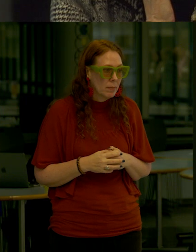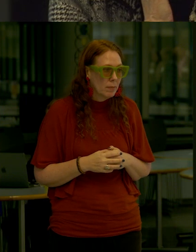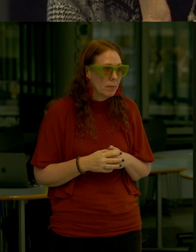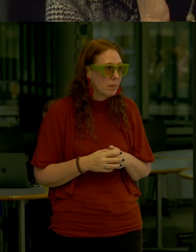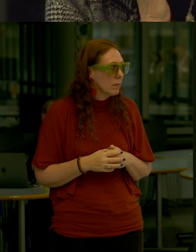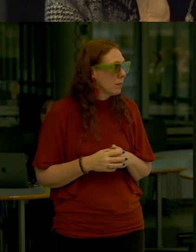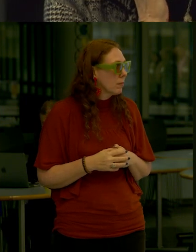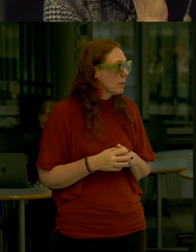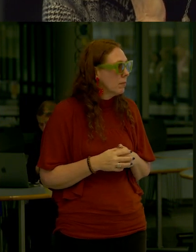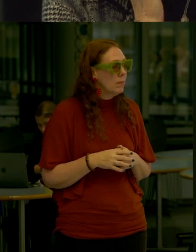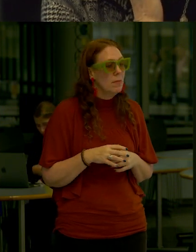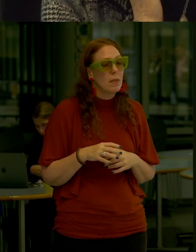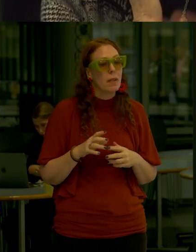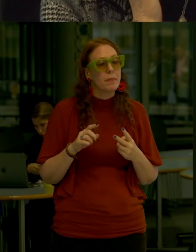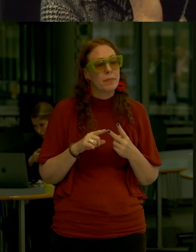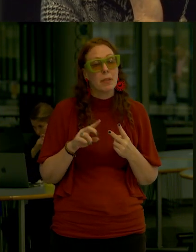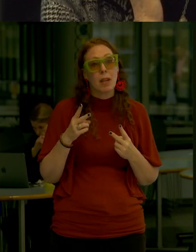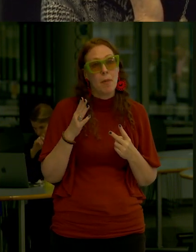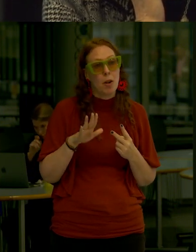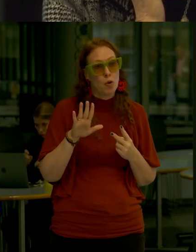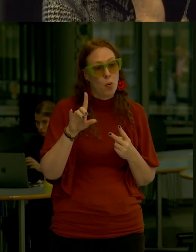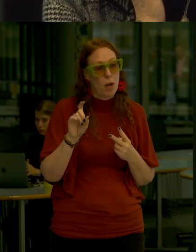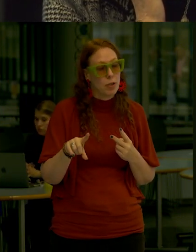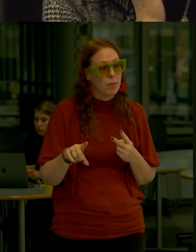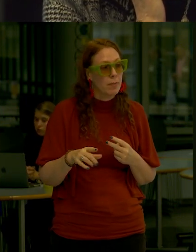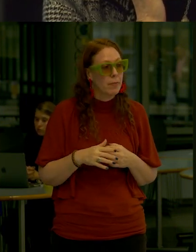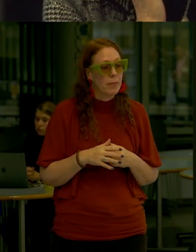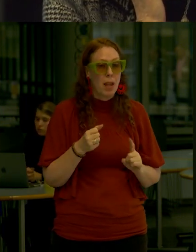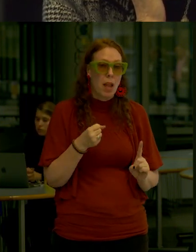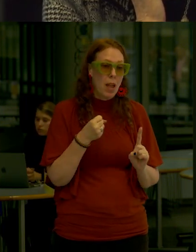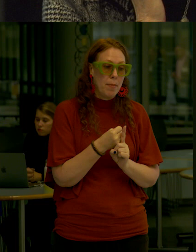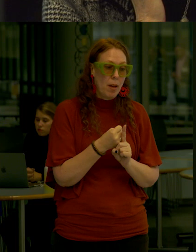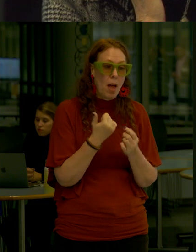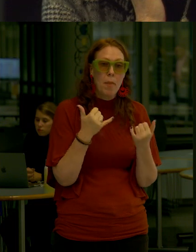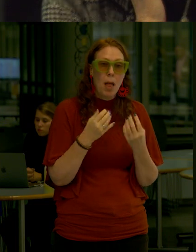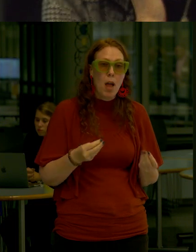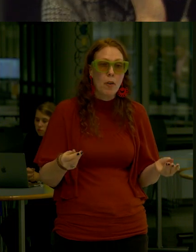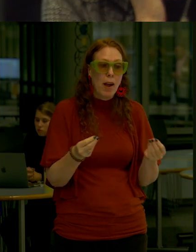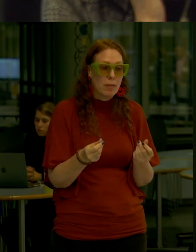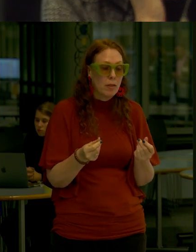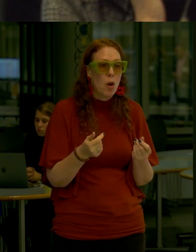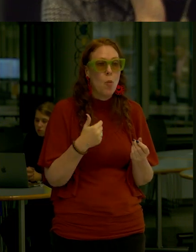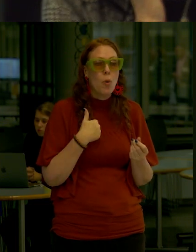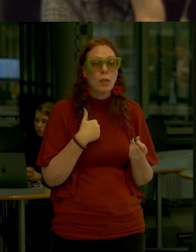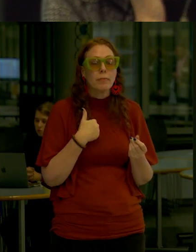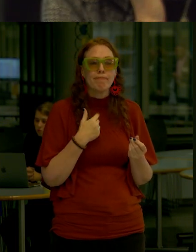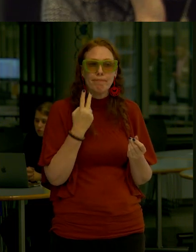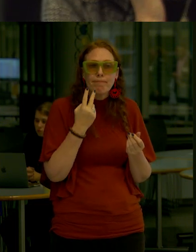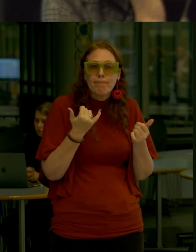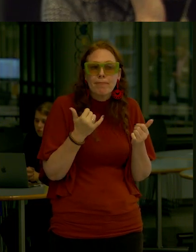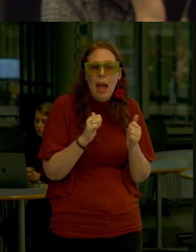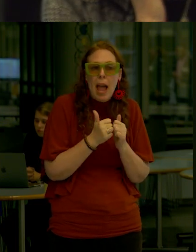So the second part of your question Is the impact of the playground itself And that's something that we're looking at Very closely